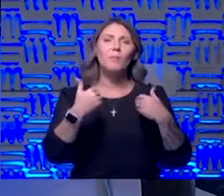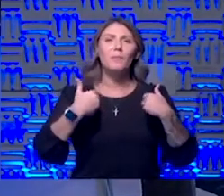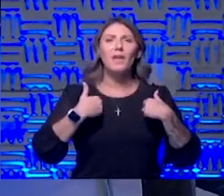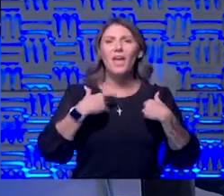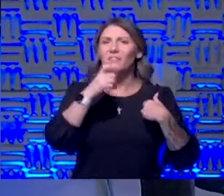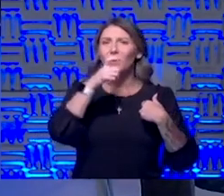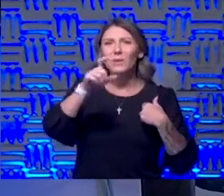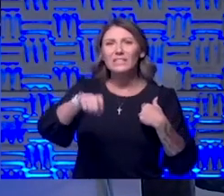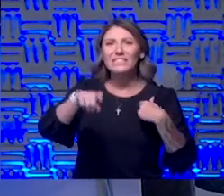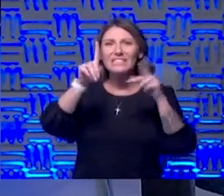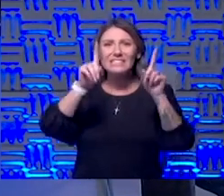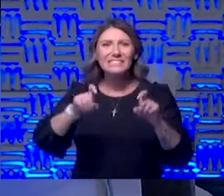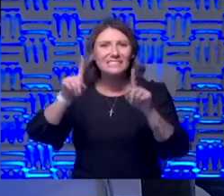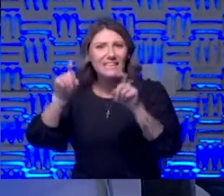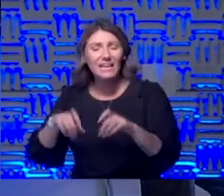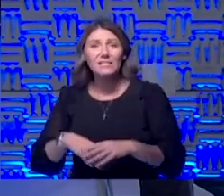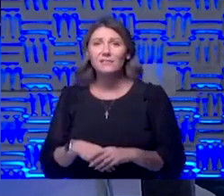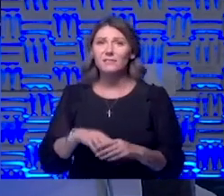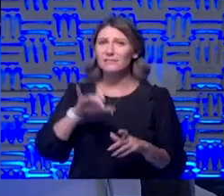to know does that skew the numbers